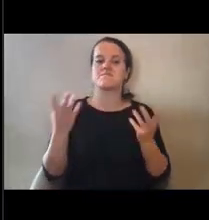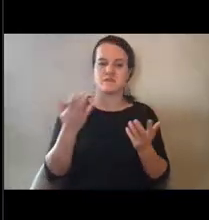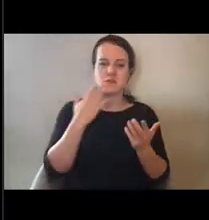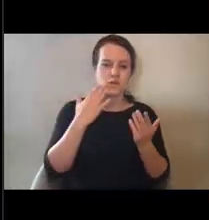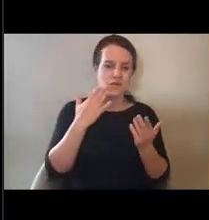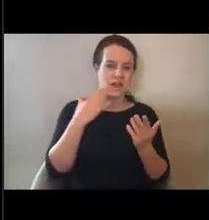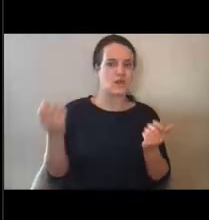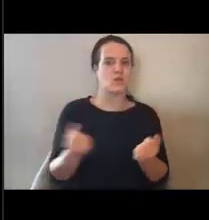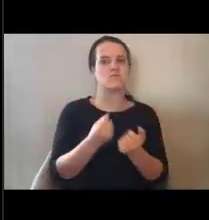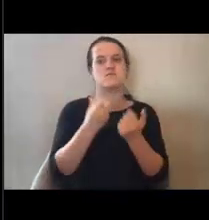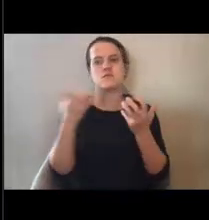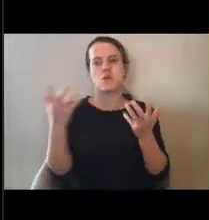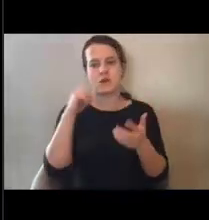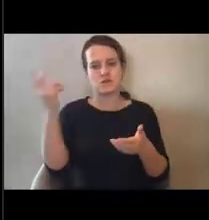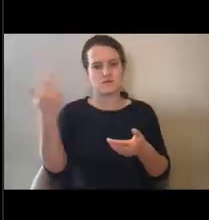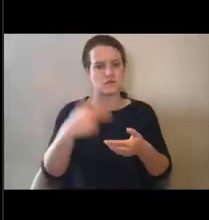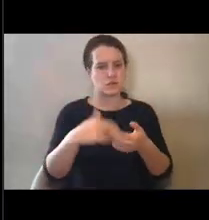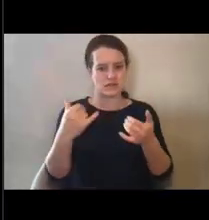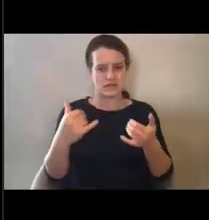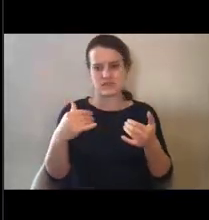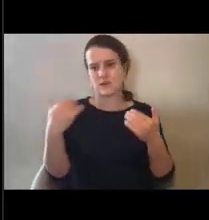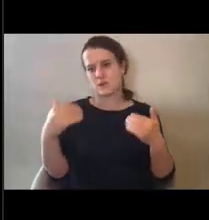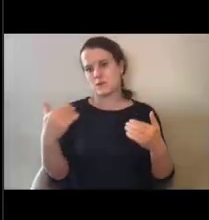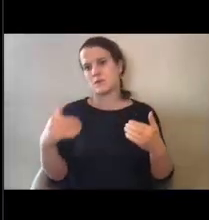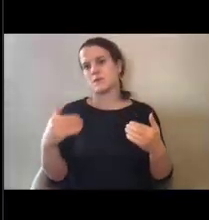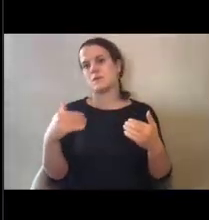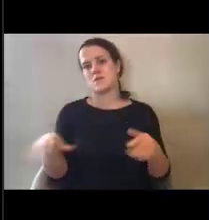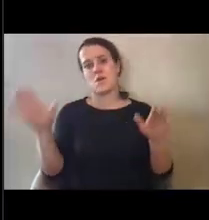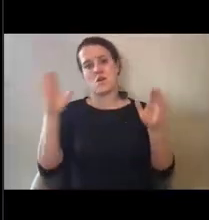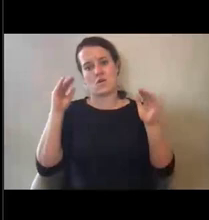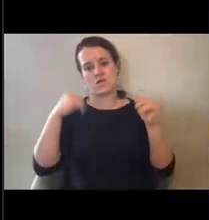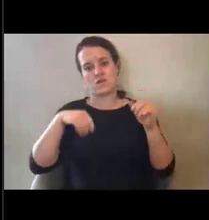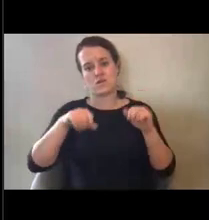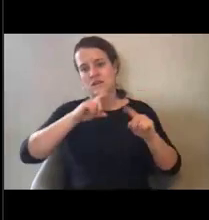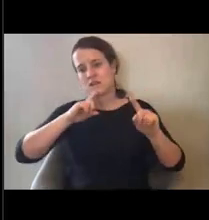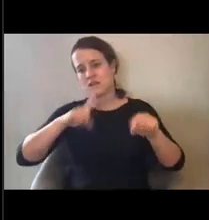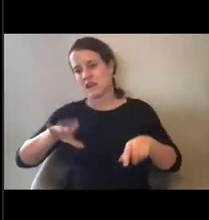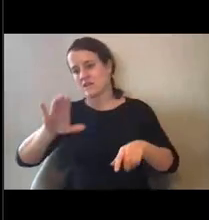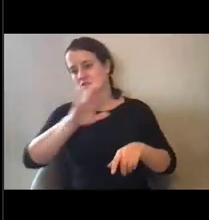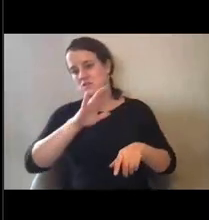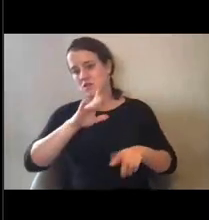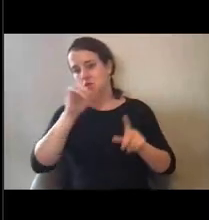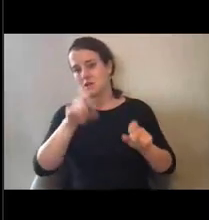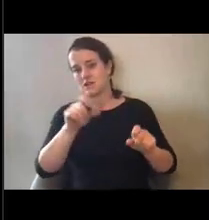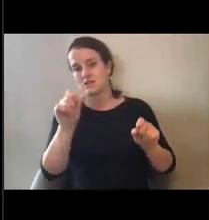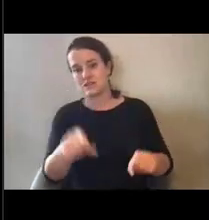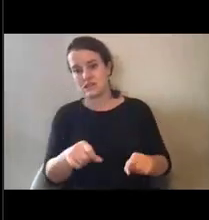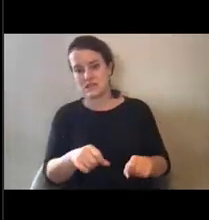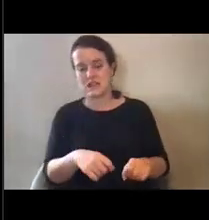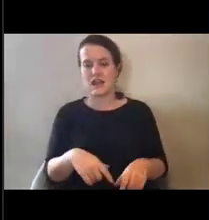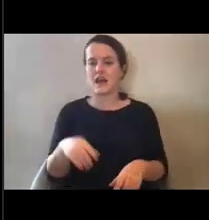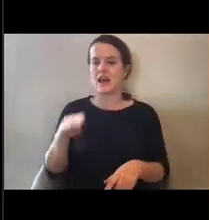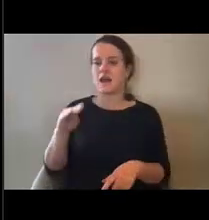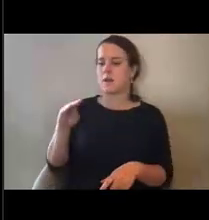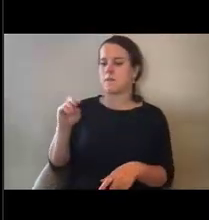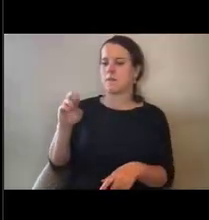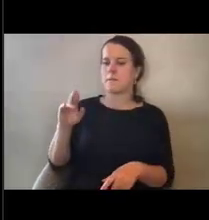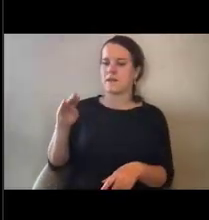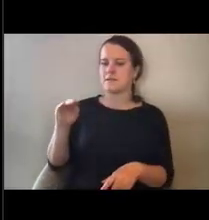a tremendous amount for joining us today. Hopefully we were able to answer a lot of your questions. As Ms. Montero